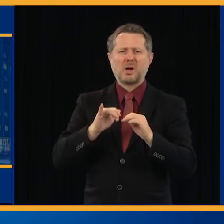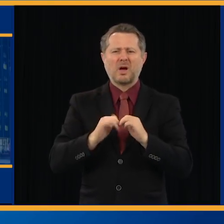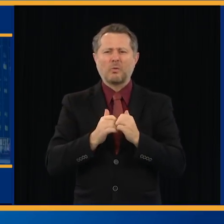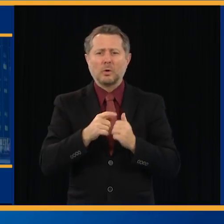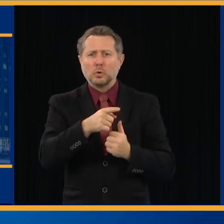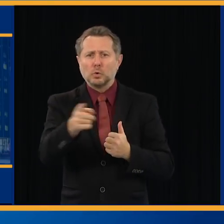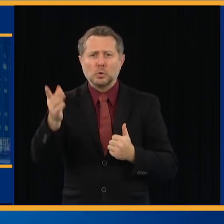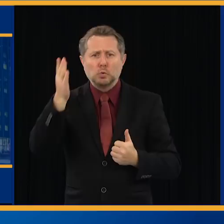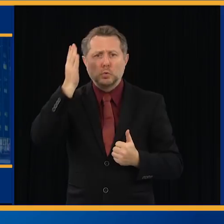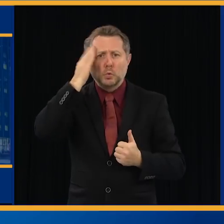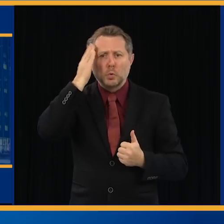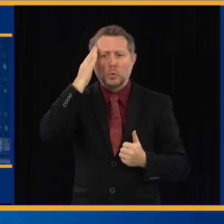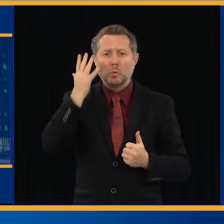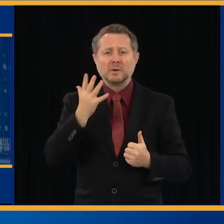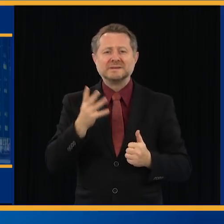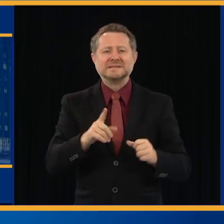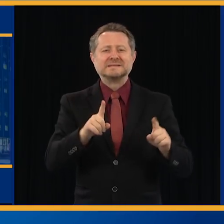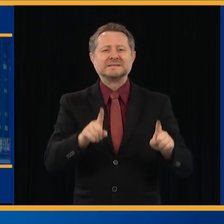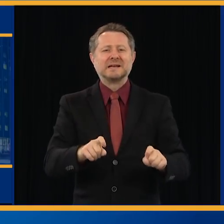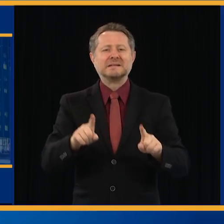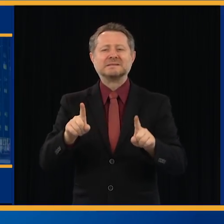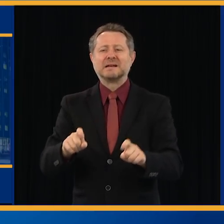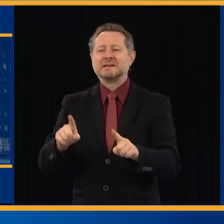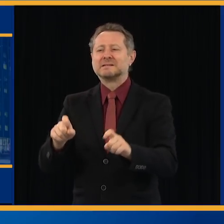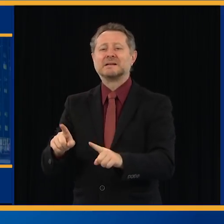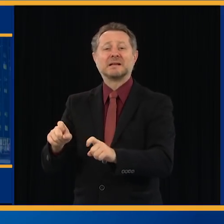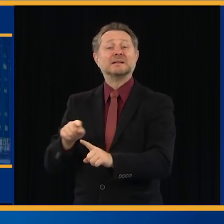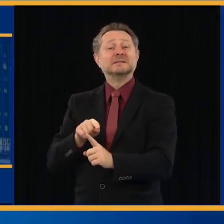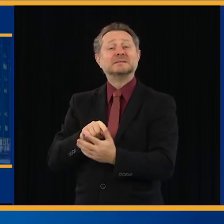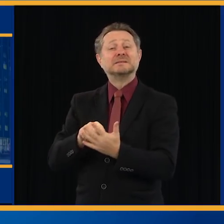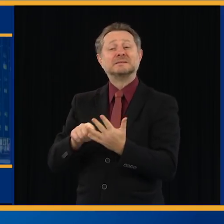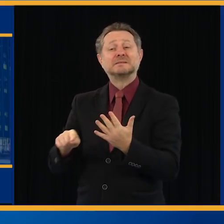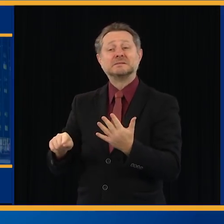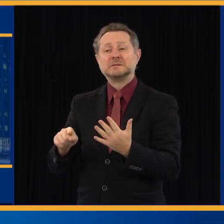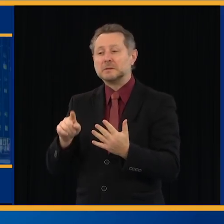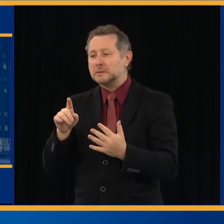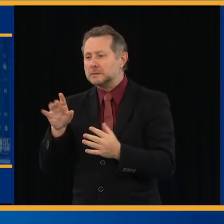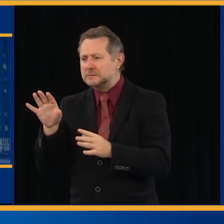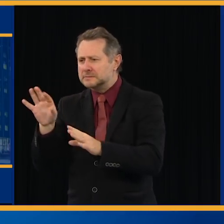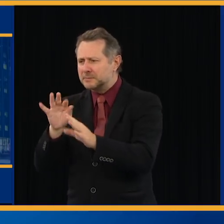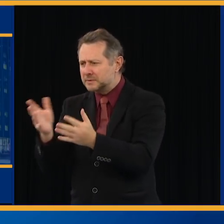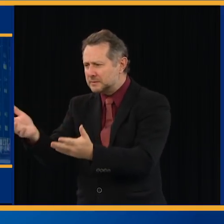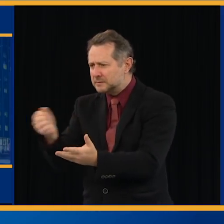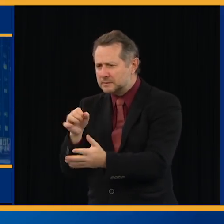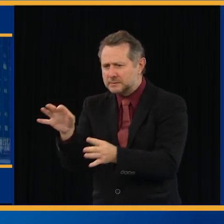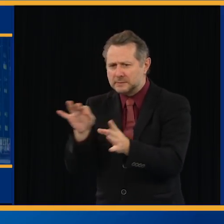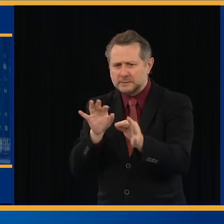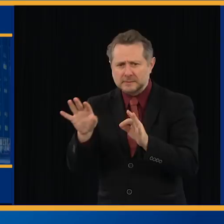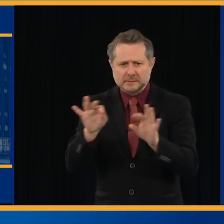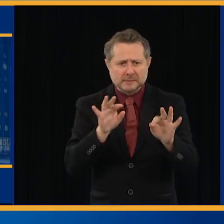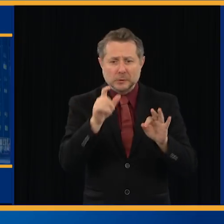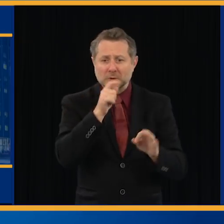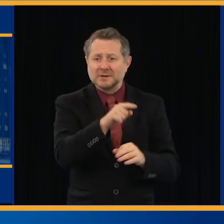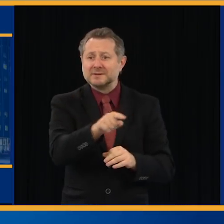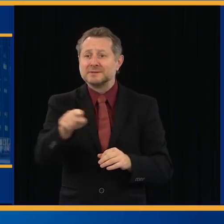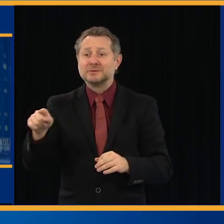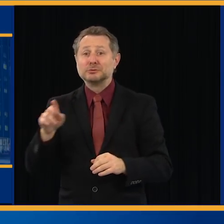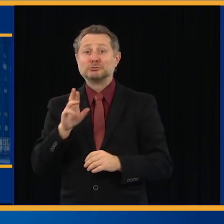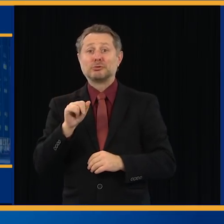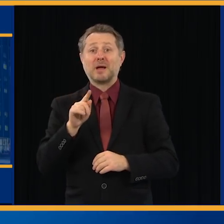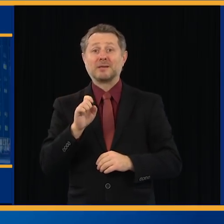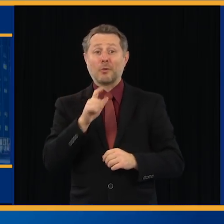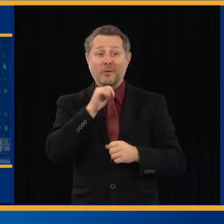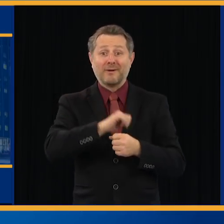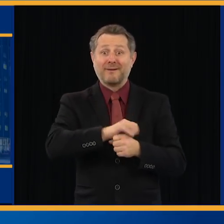get numbers. Test. Get a sample and see what's happening. You know that if the rate of transmission goes over 1.1,